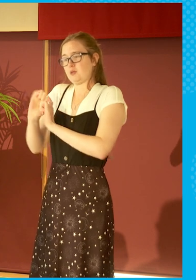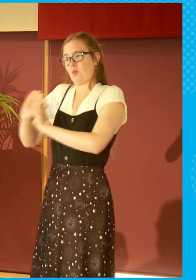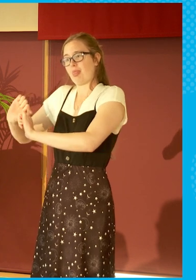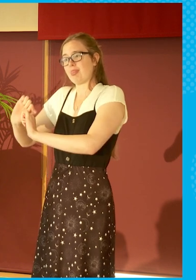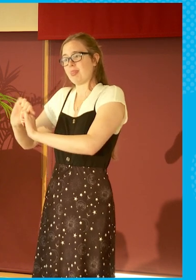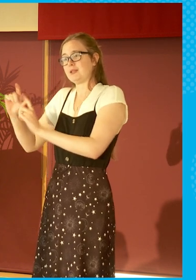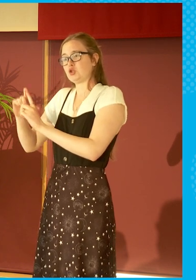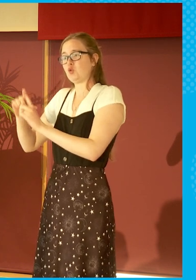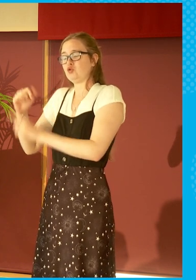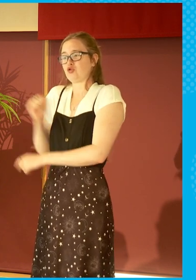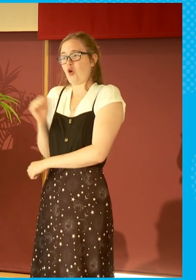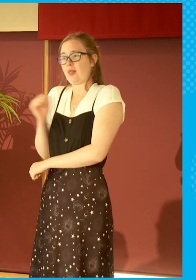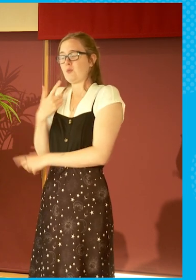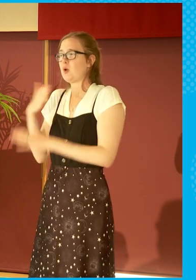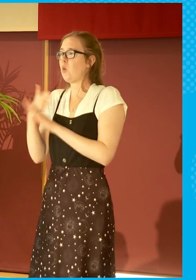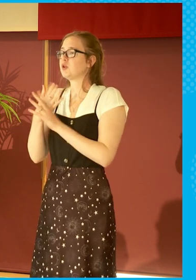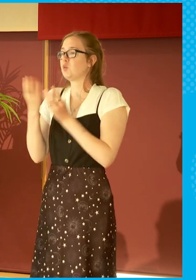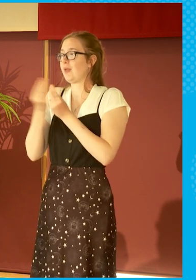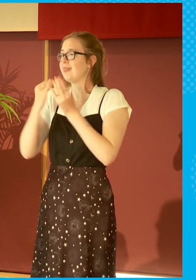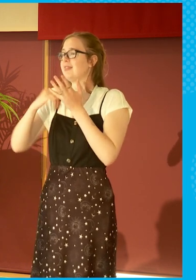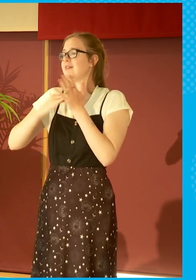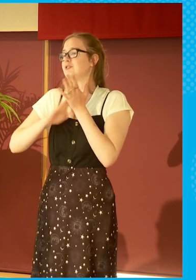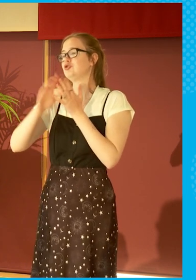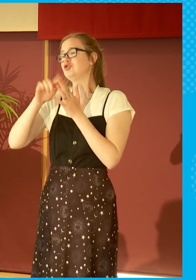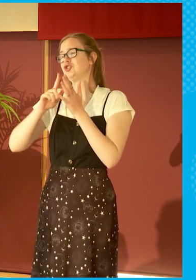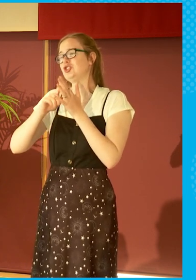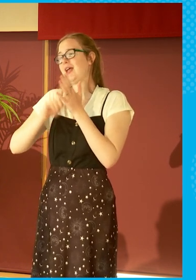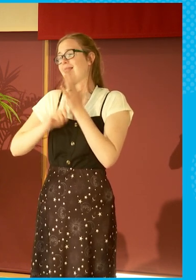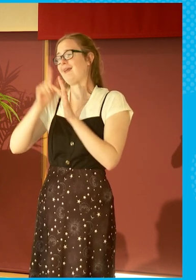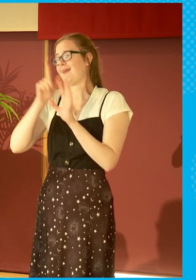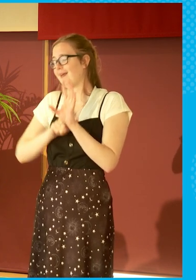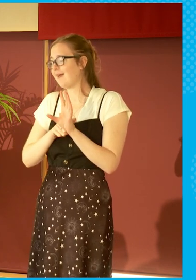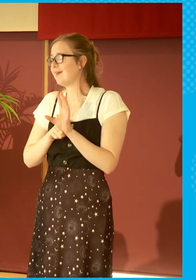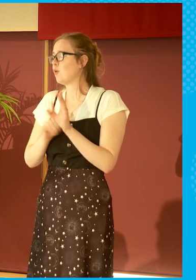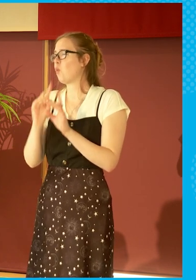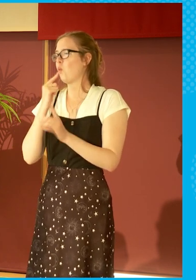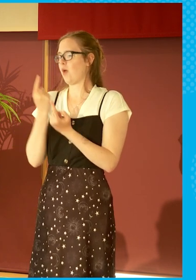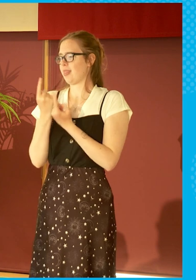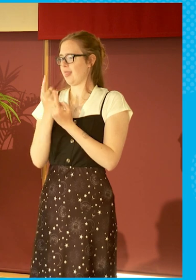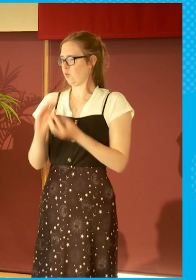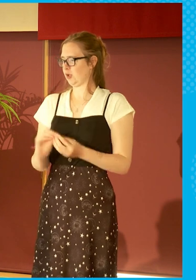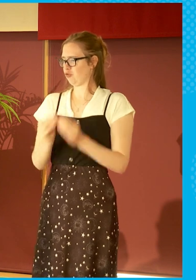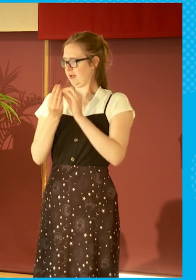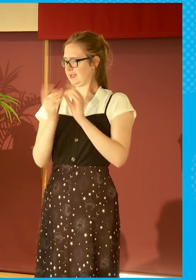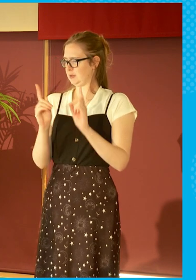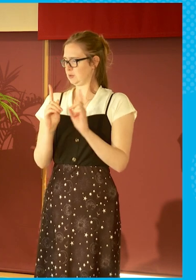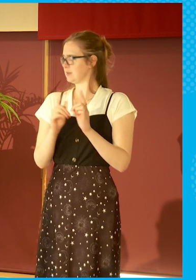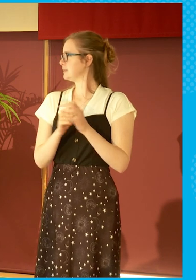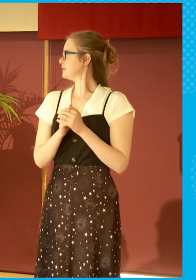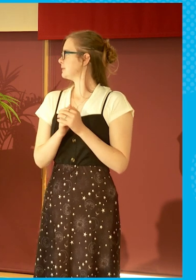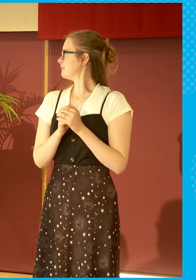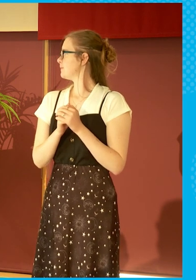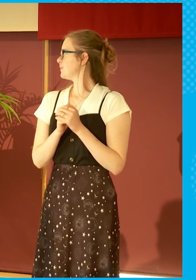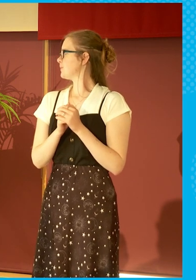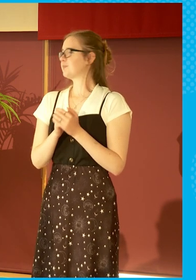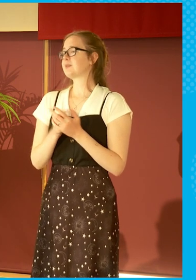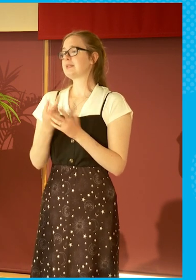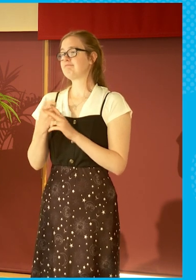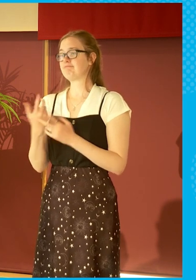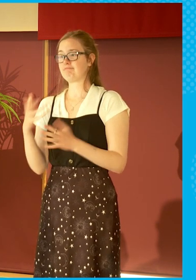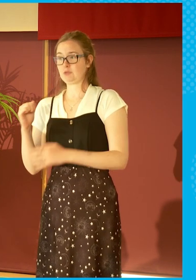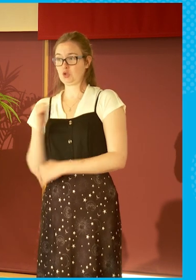We worked with Shelley, and one was a Scotland racist.